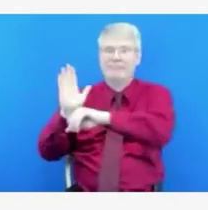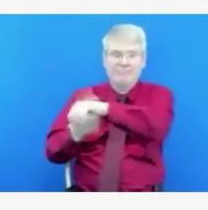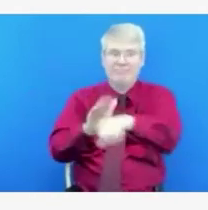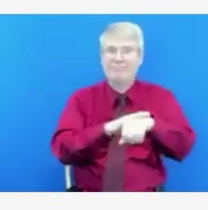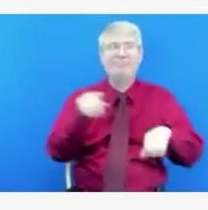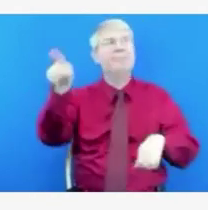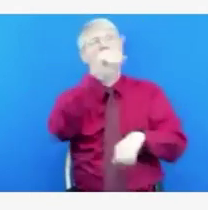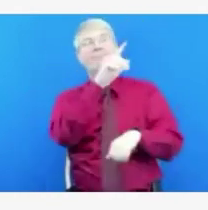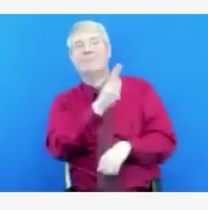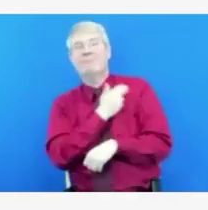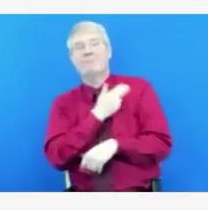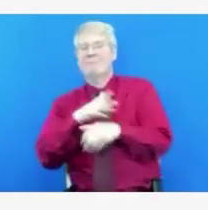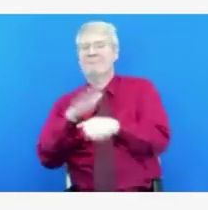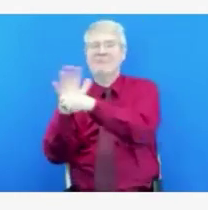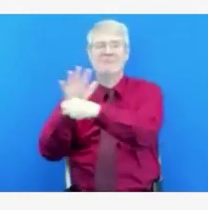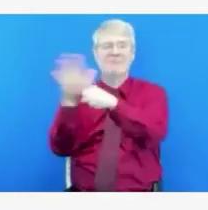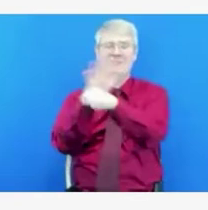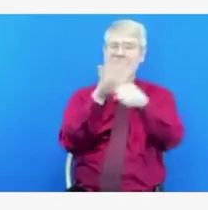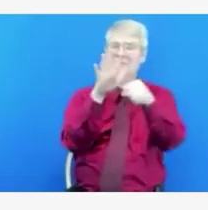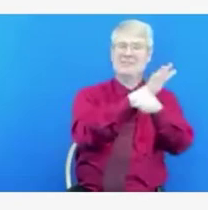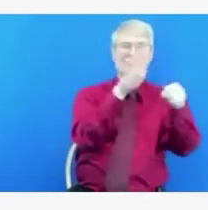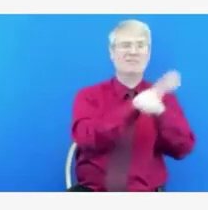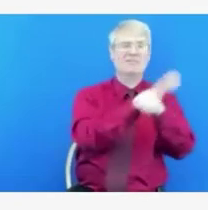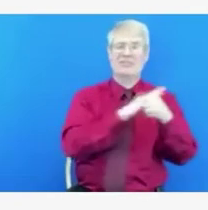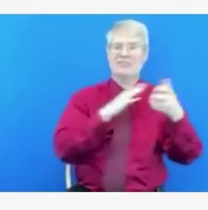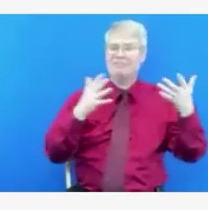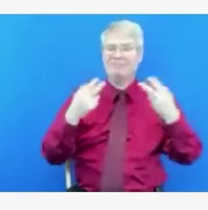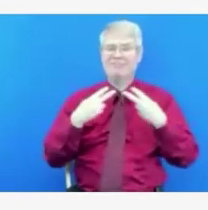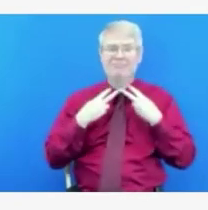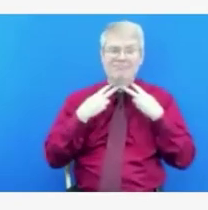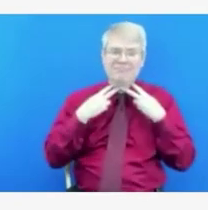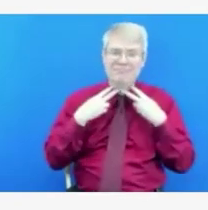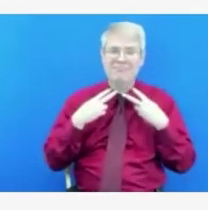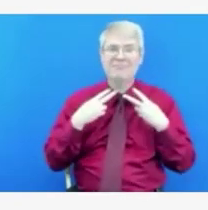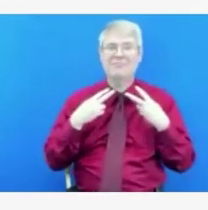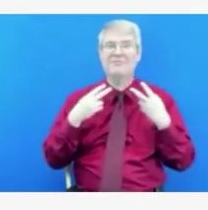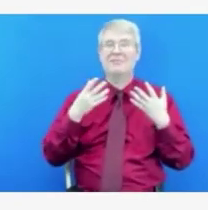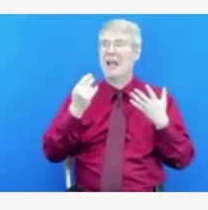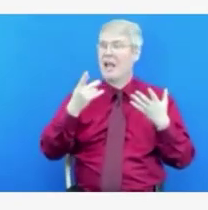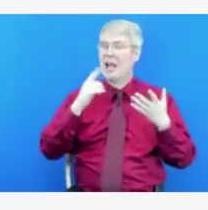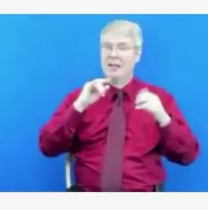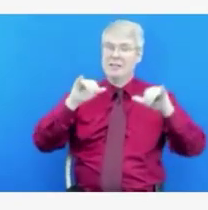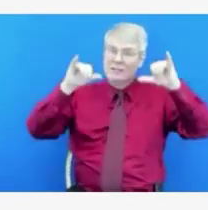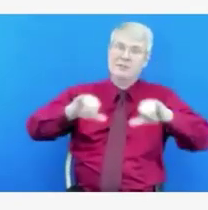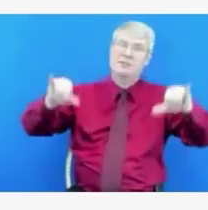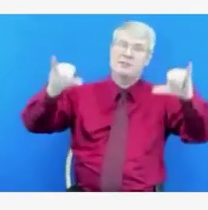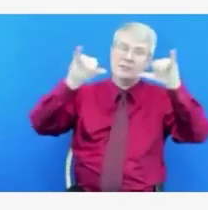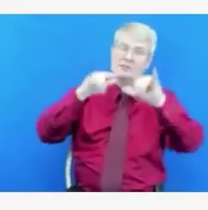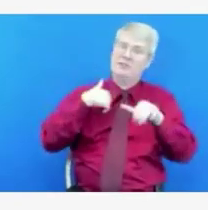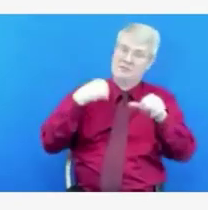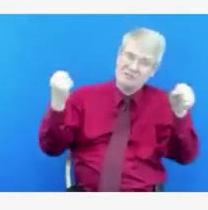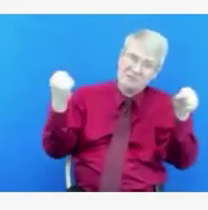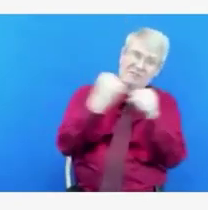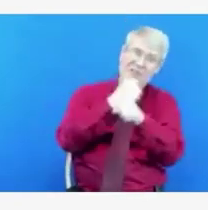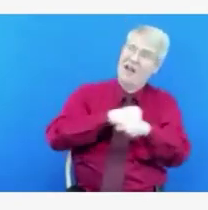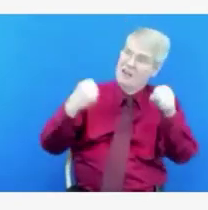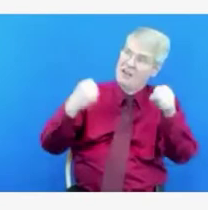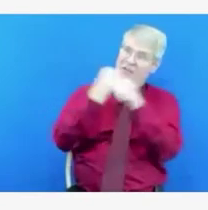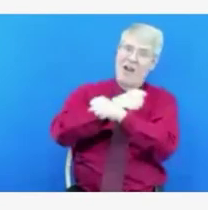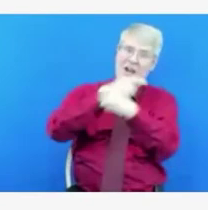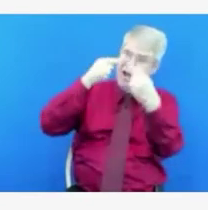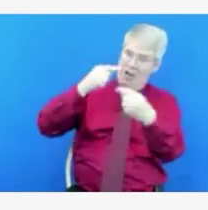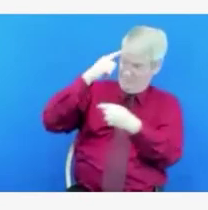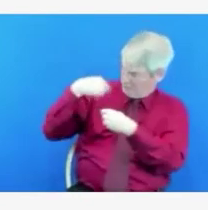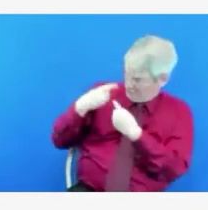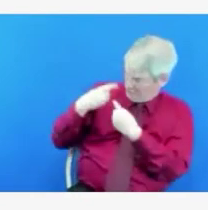has taken for almost two years now is tremendous. We're in crisis centers of care. We continue to see a mounting death toll. In